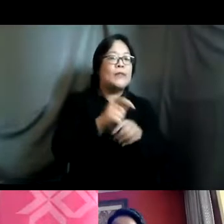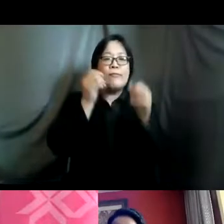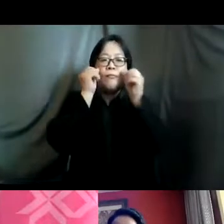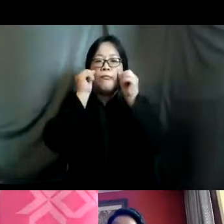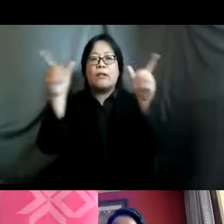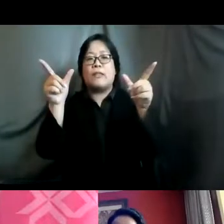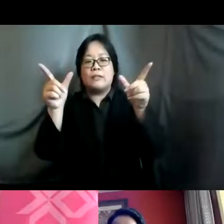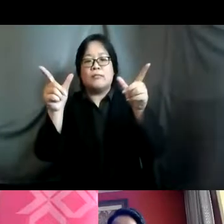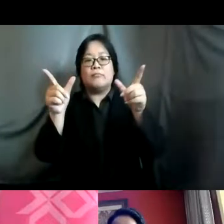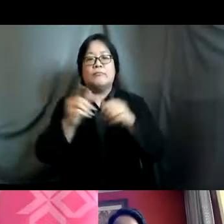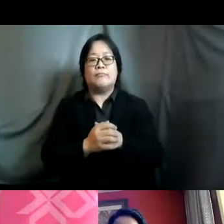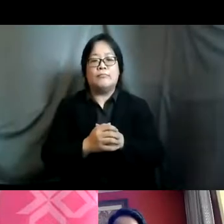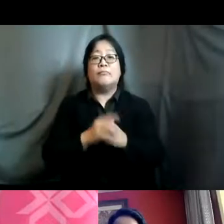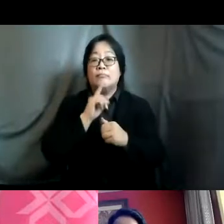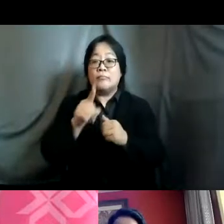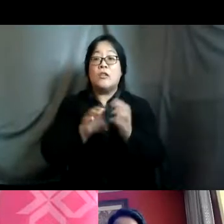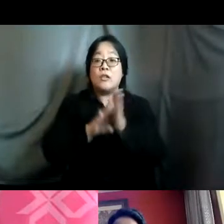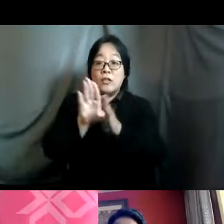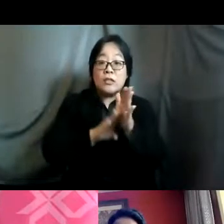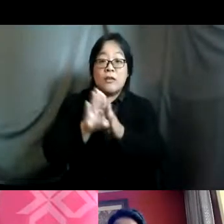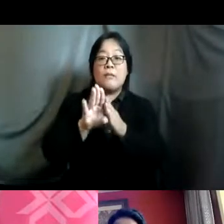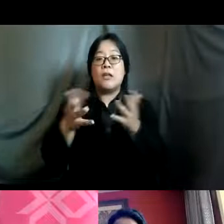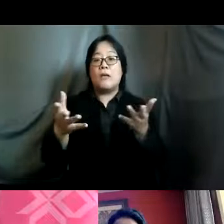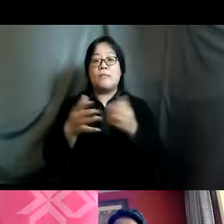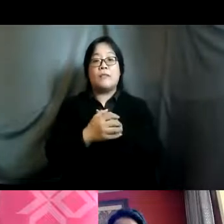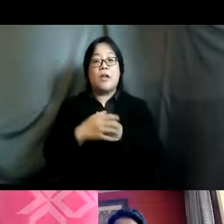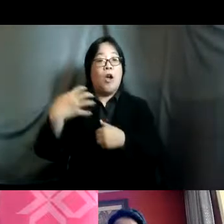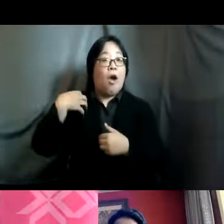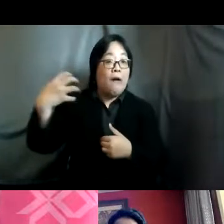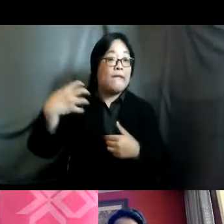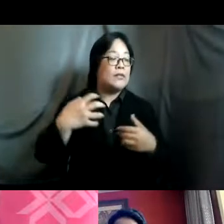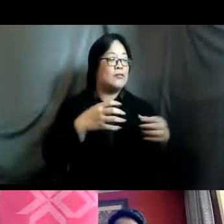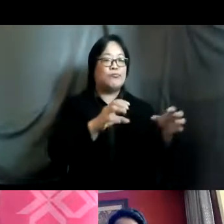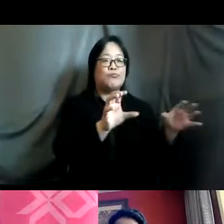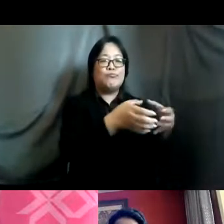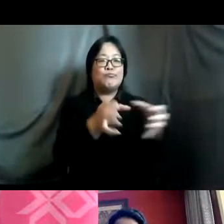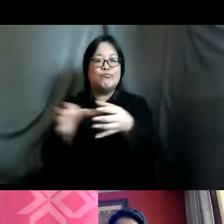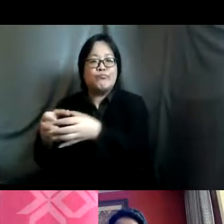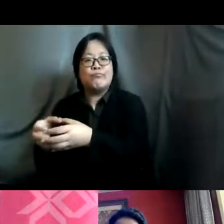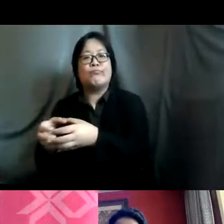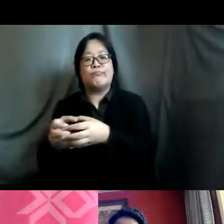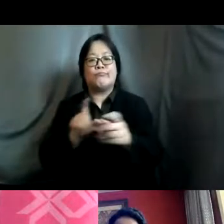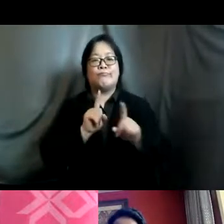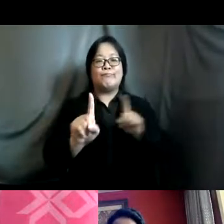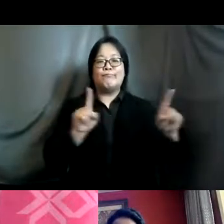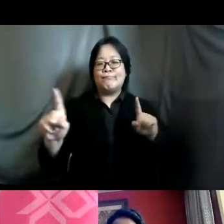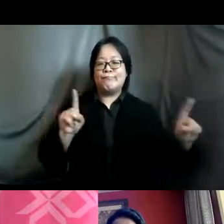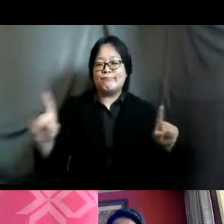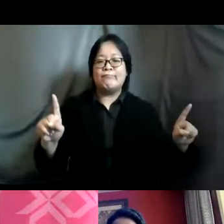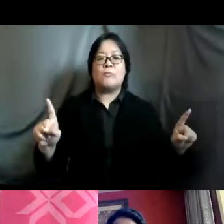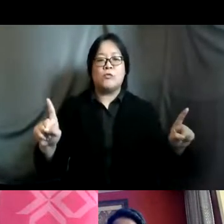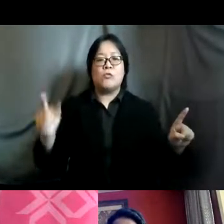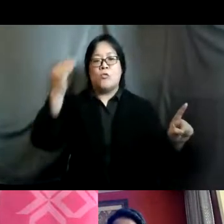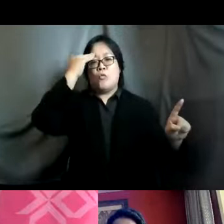actually uh developing officers within these agencies to have that gender perspective uh uh in